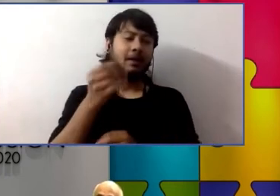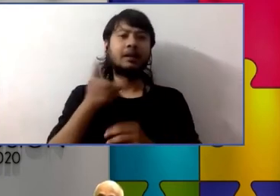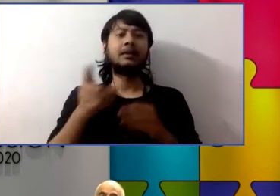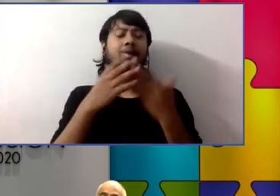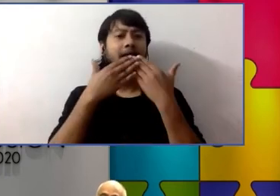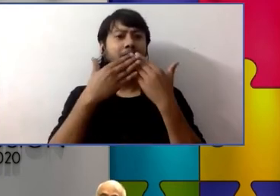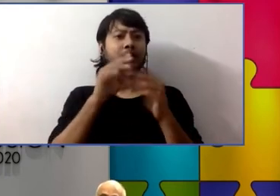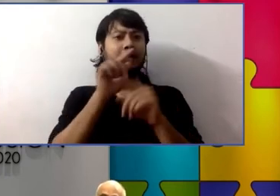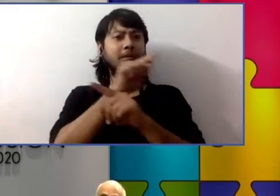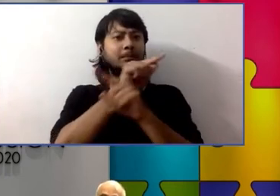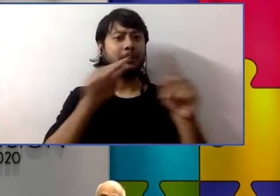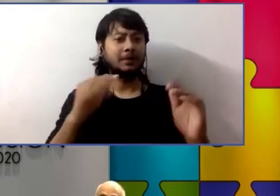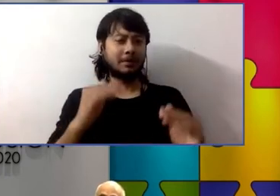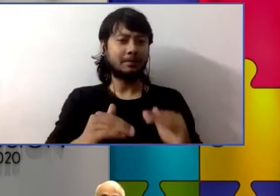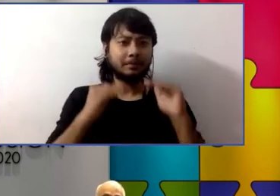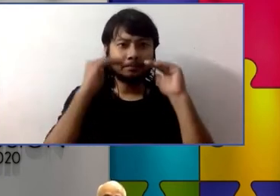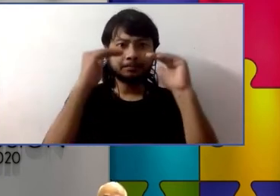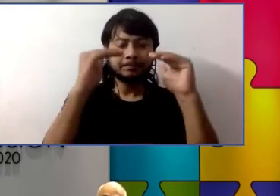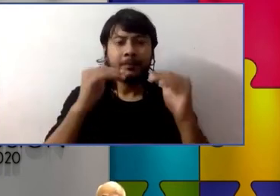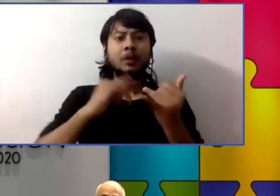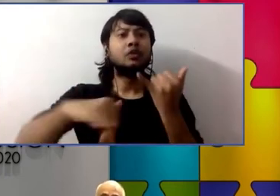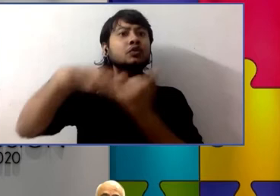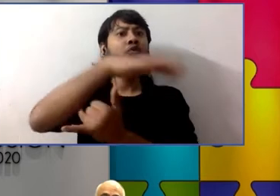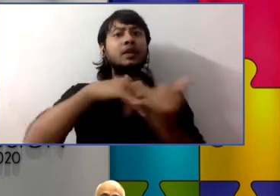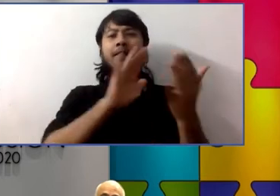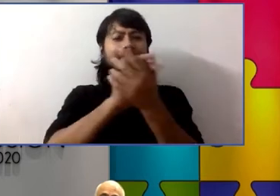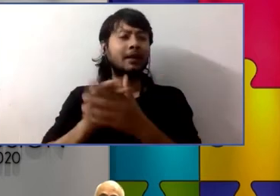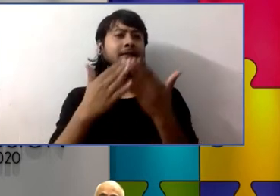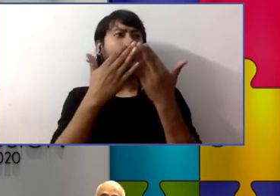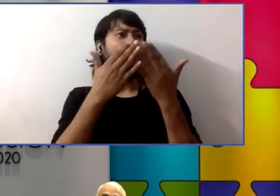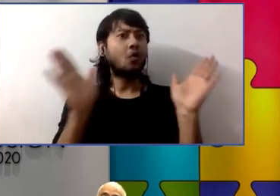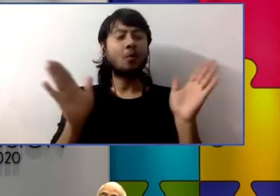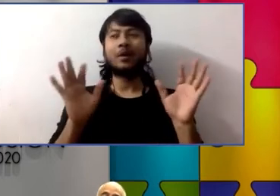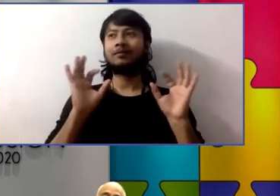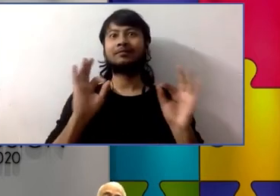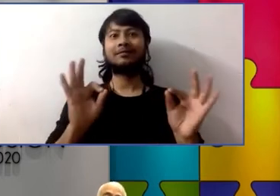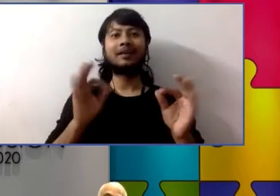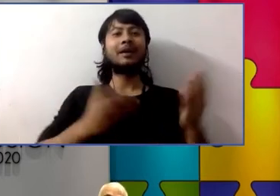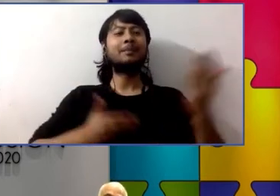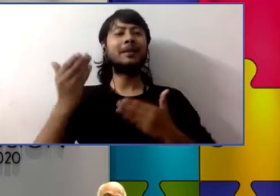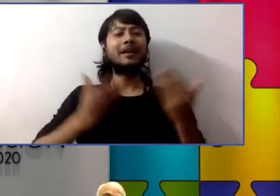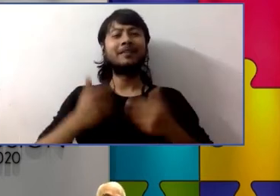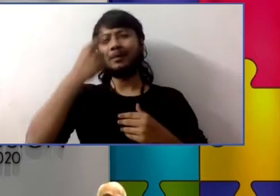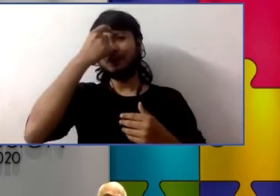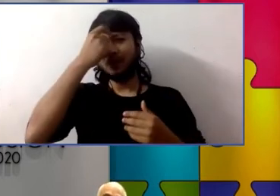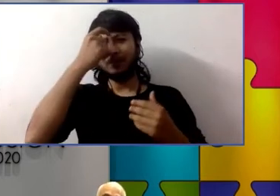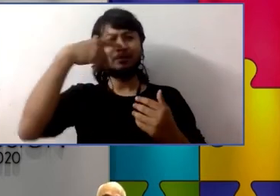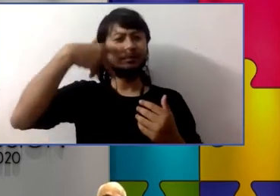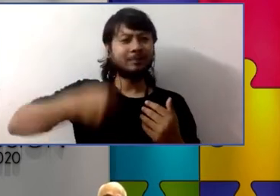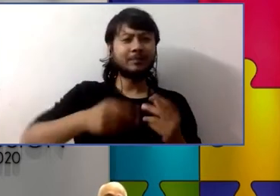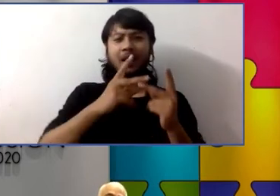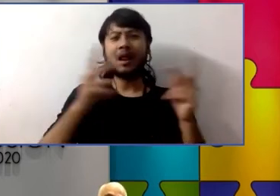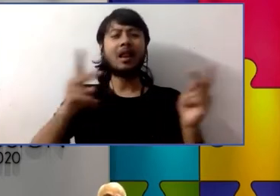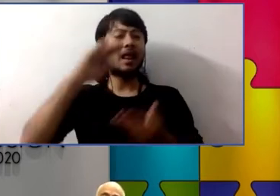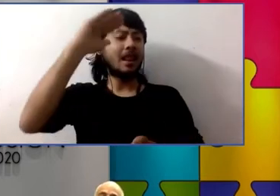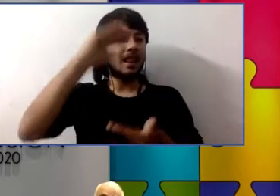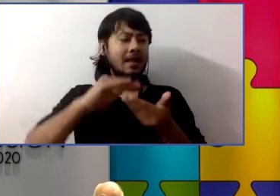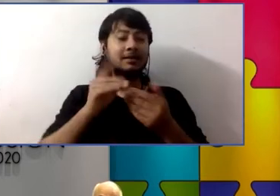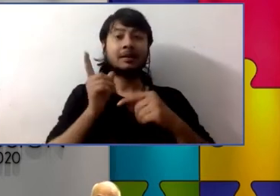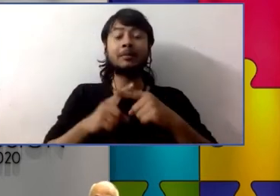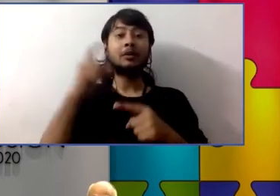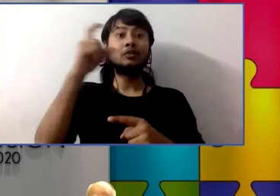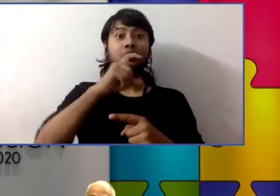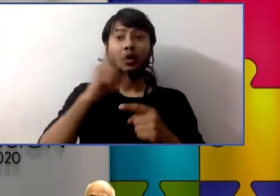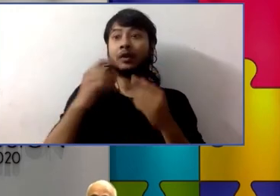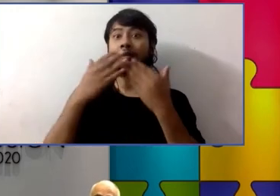wider social networks fewer behavior problems more opportunities for higher education and meaningful employment as